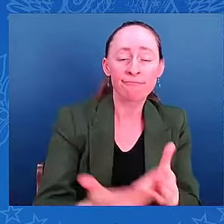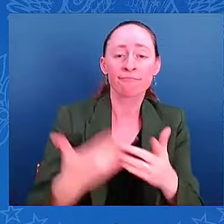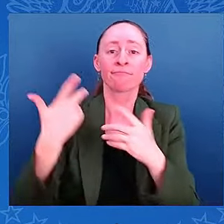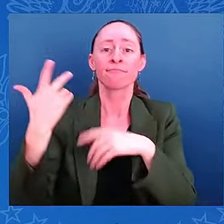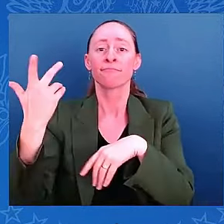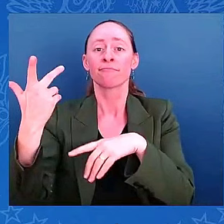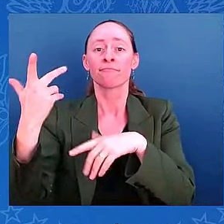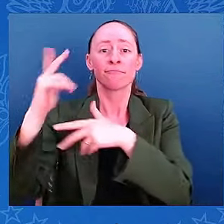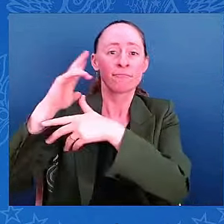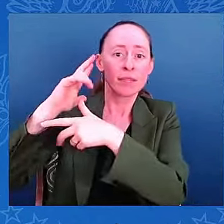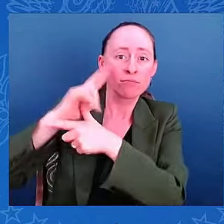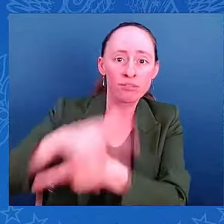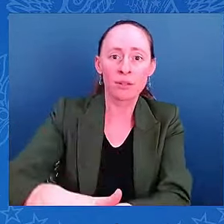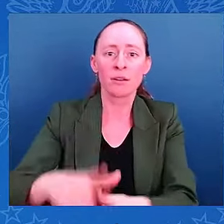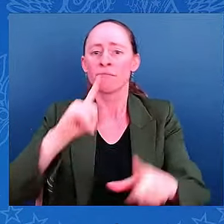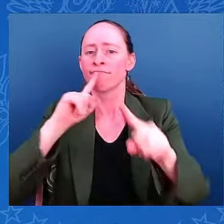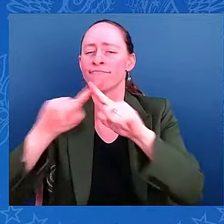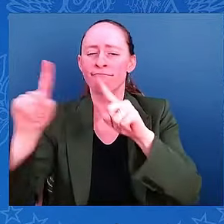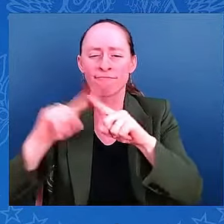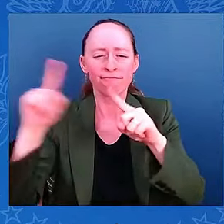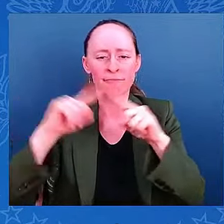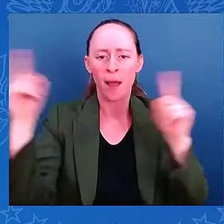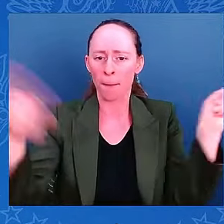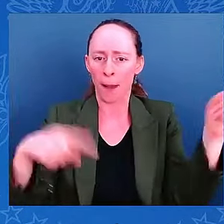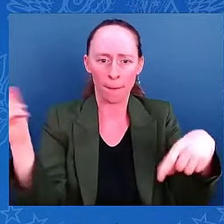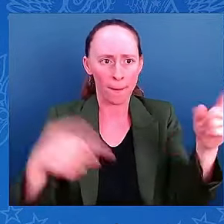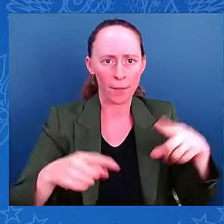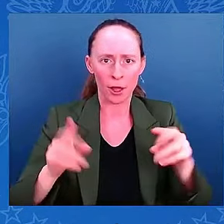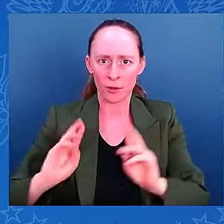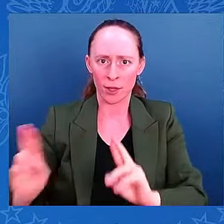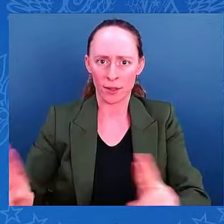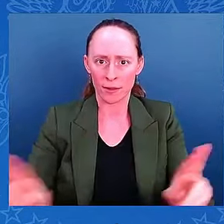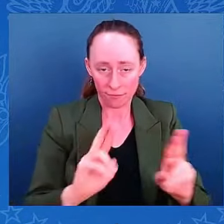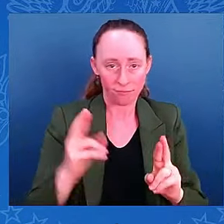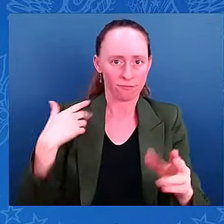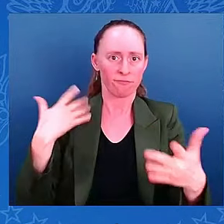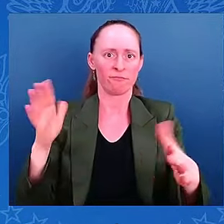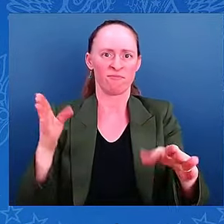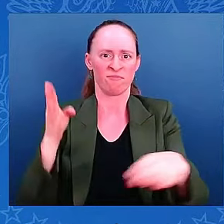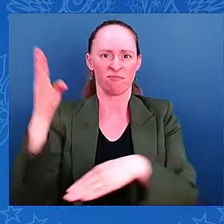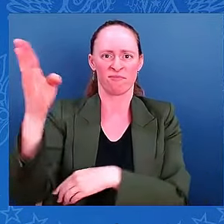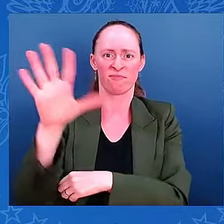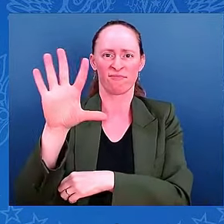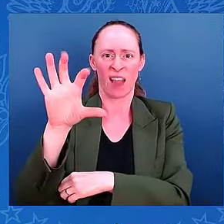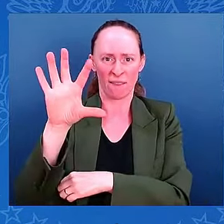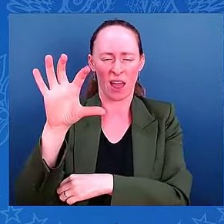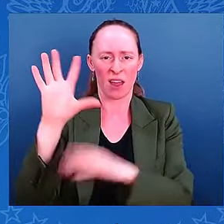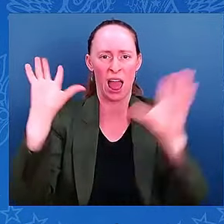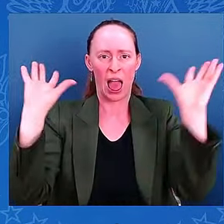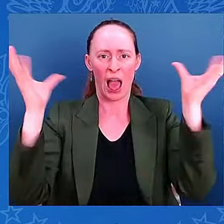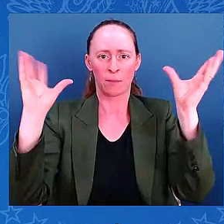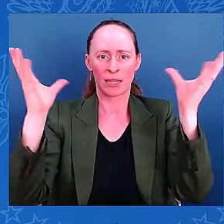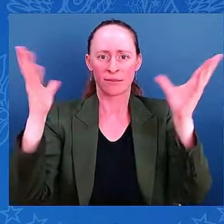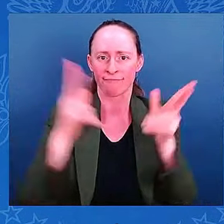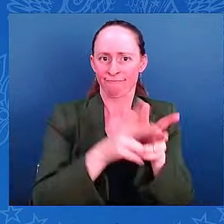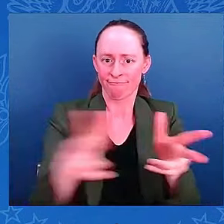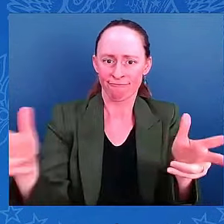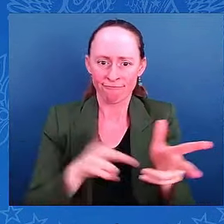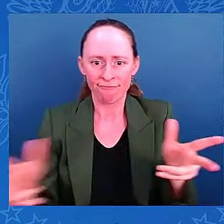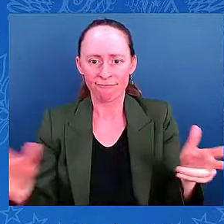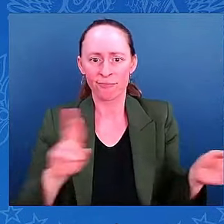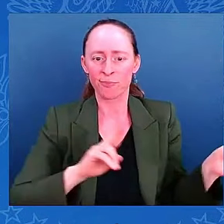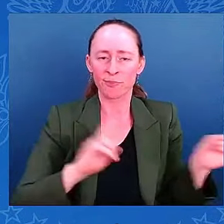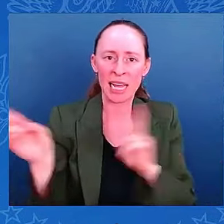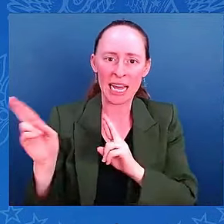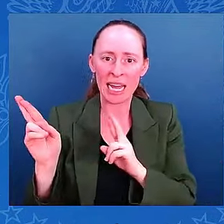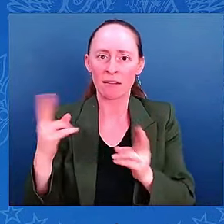I've also moved over 500 ambulances to help assist with the response, six incident management assistance teams into